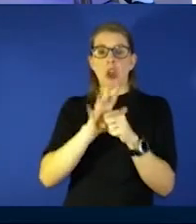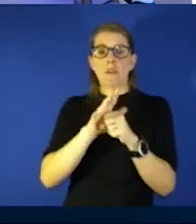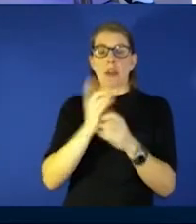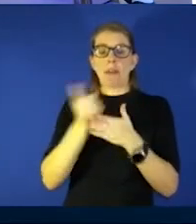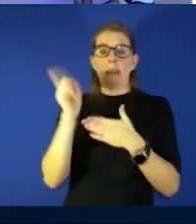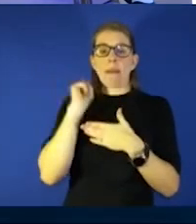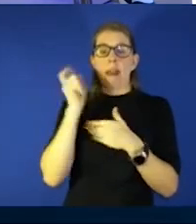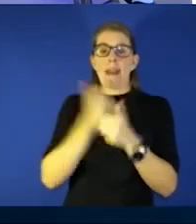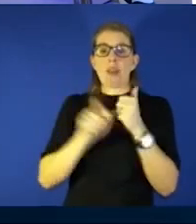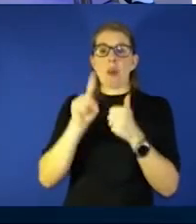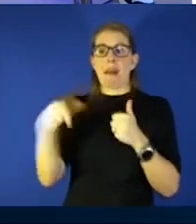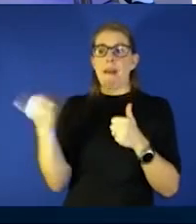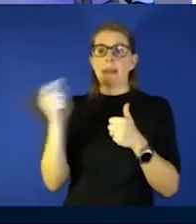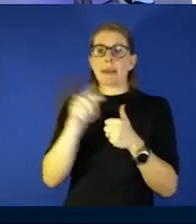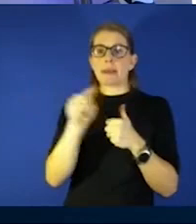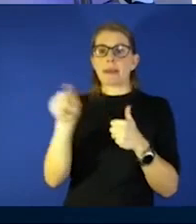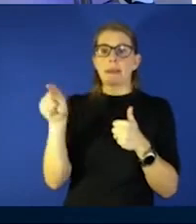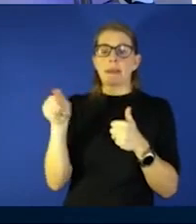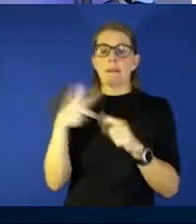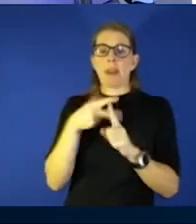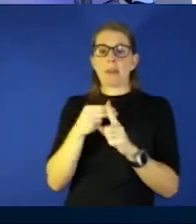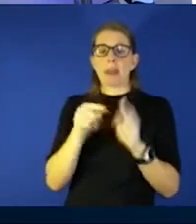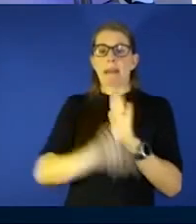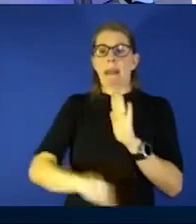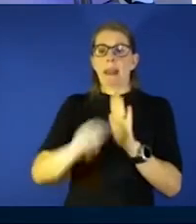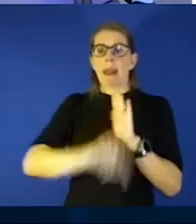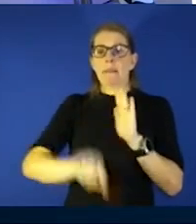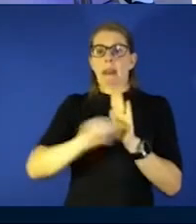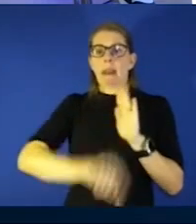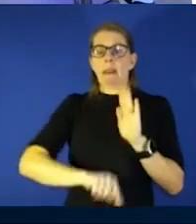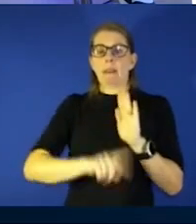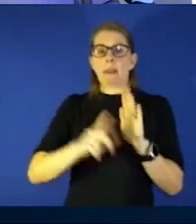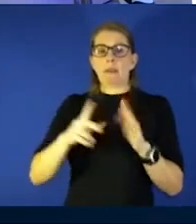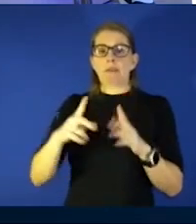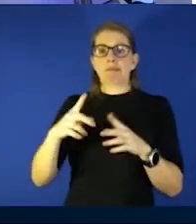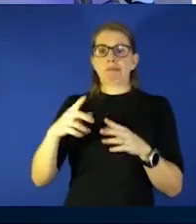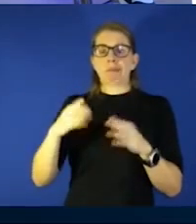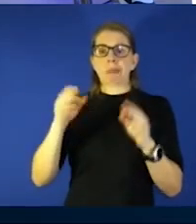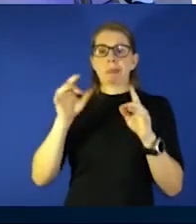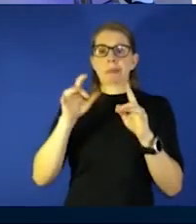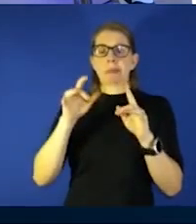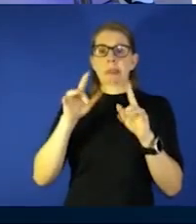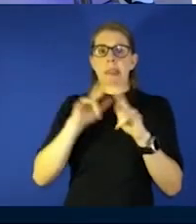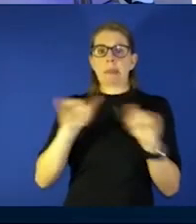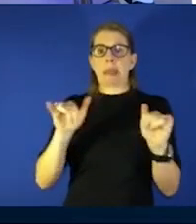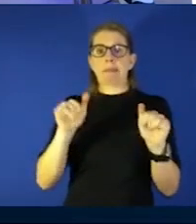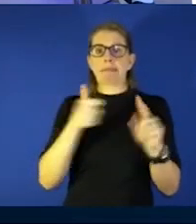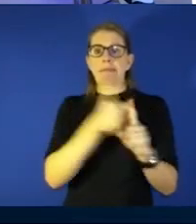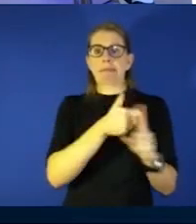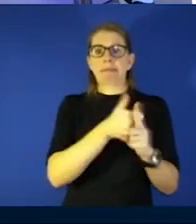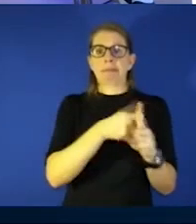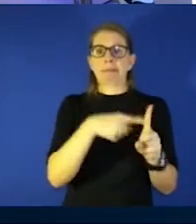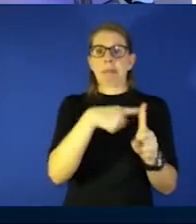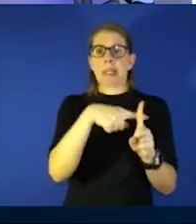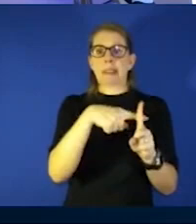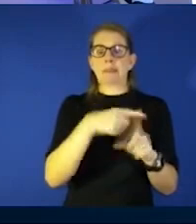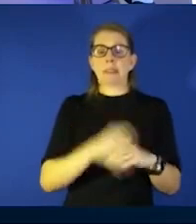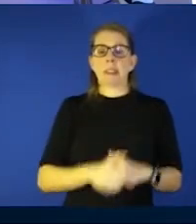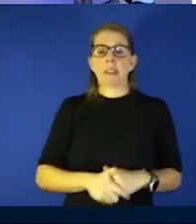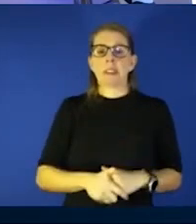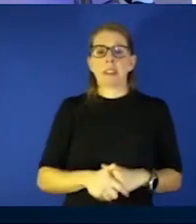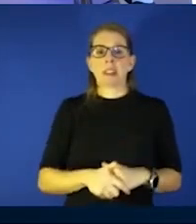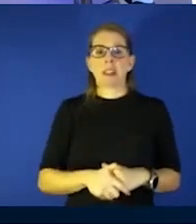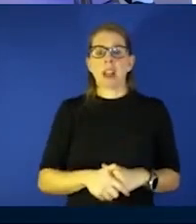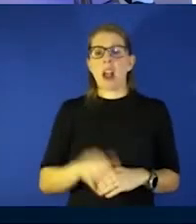vaccinated um had been negative all those days um yeah i don't think we would say that autoimmune